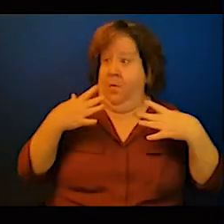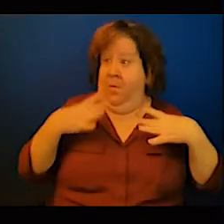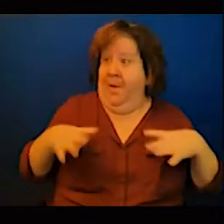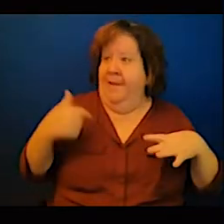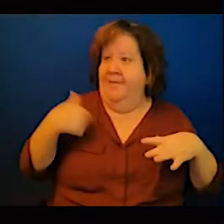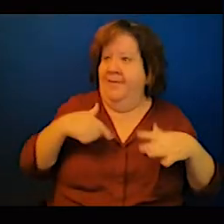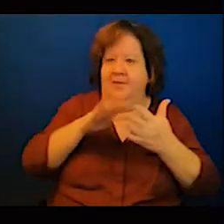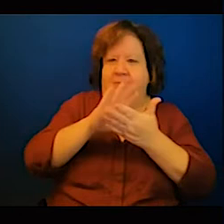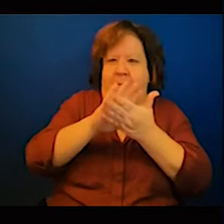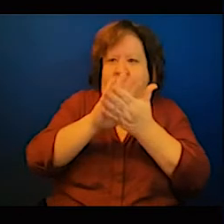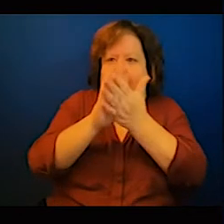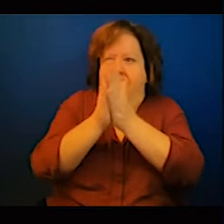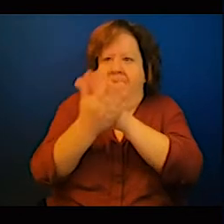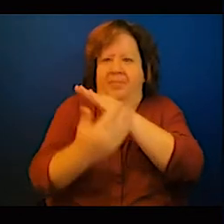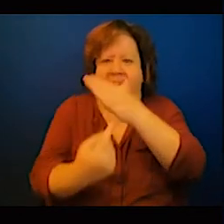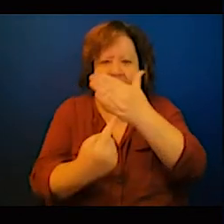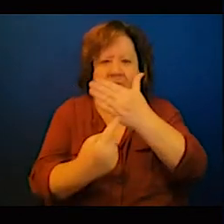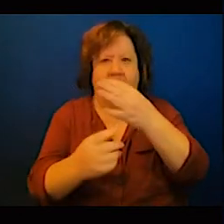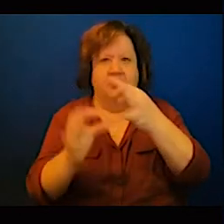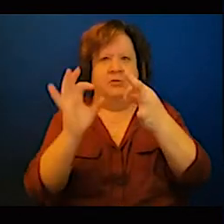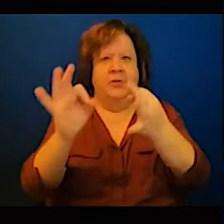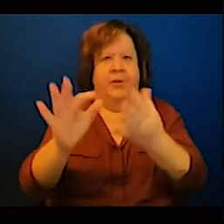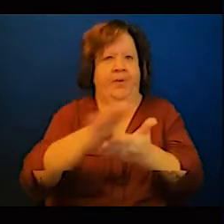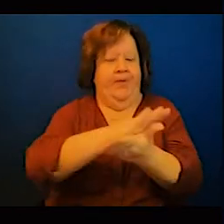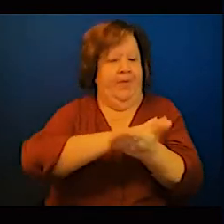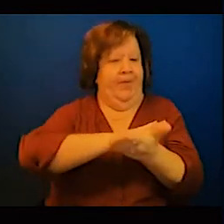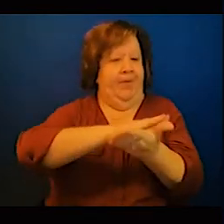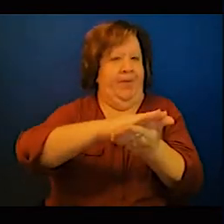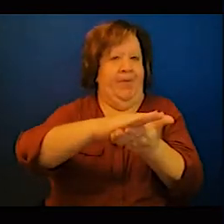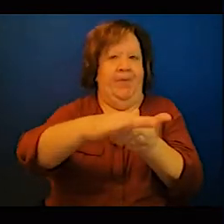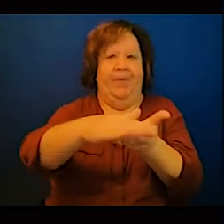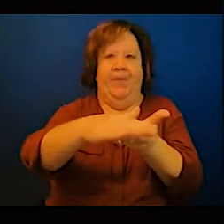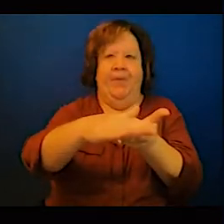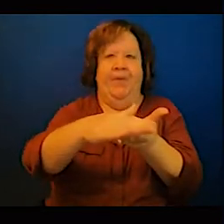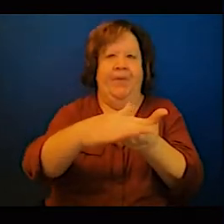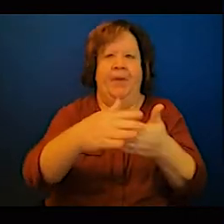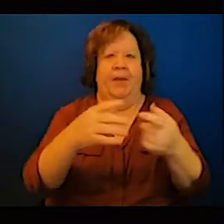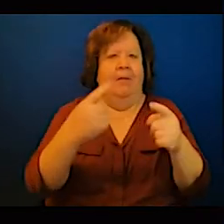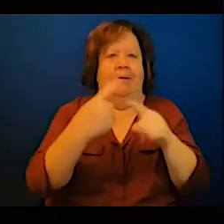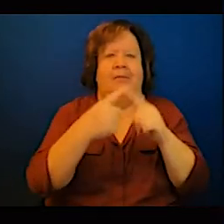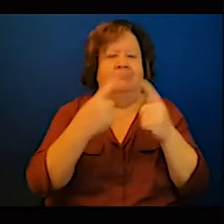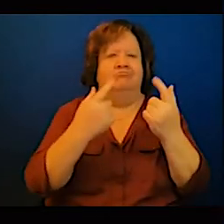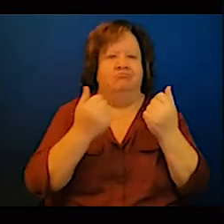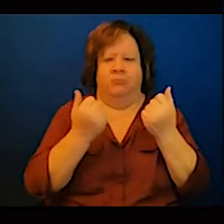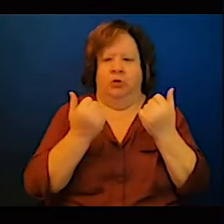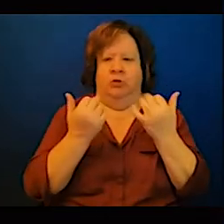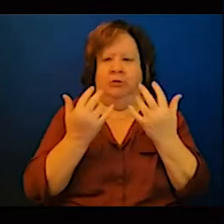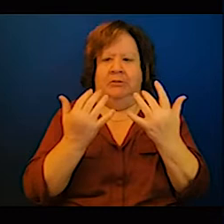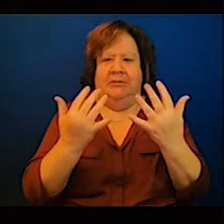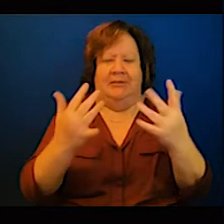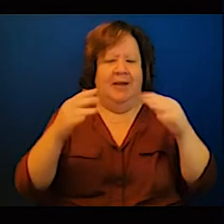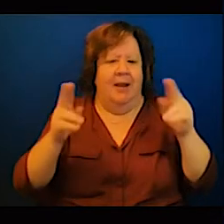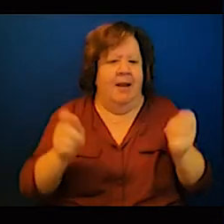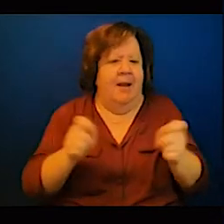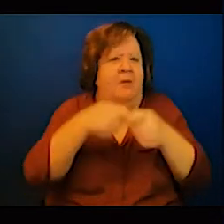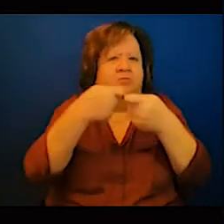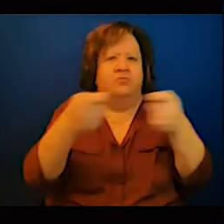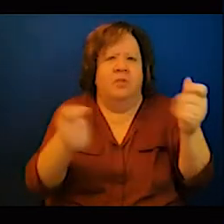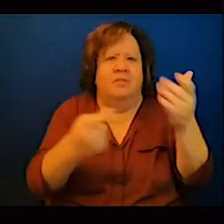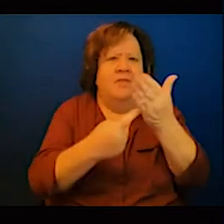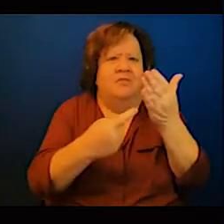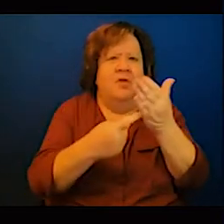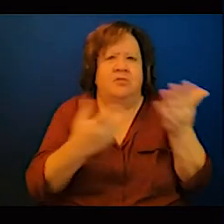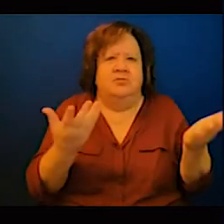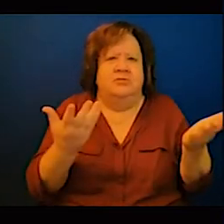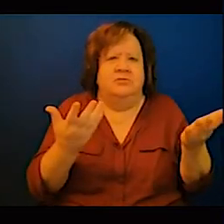you know, uh, green, greener technology. Where is the finance? What are we, what are these governments, what are African